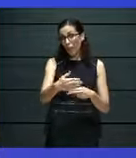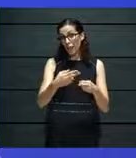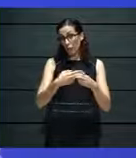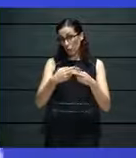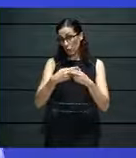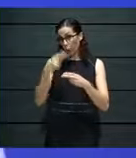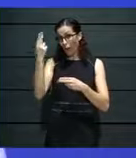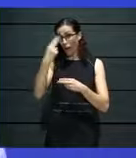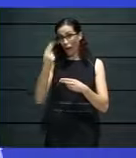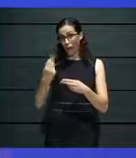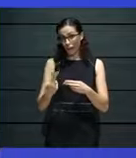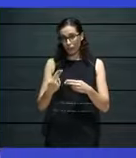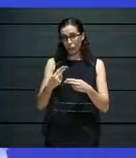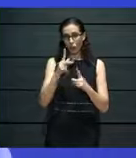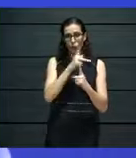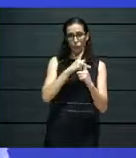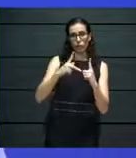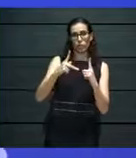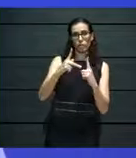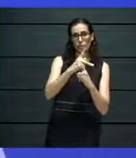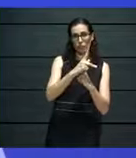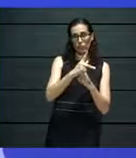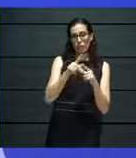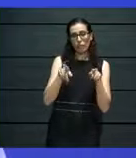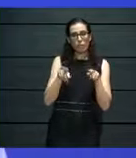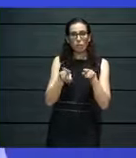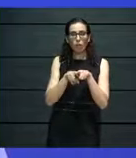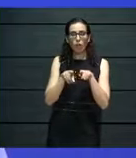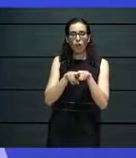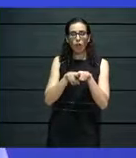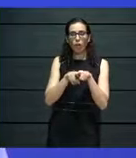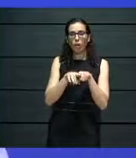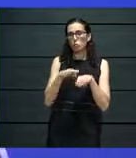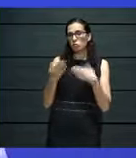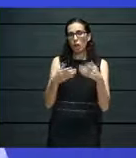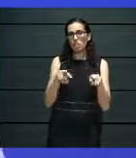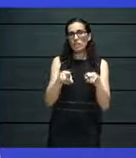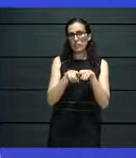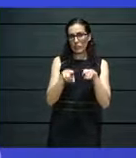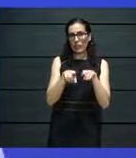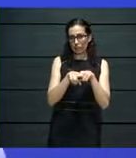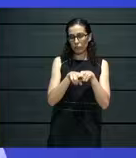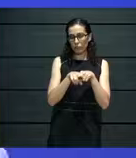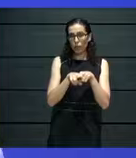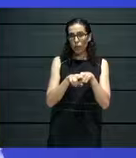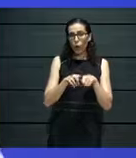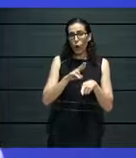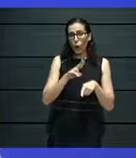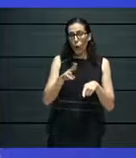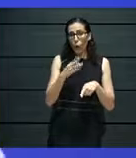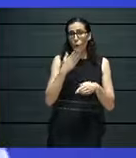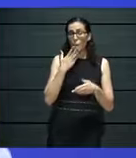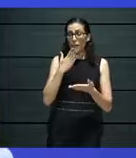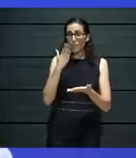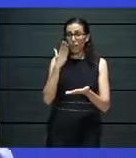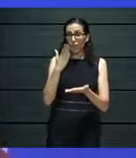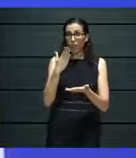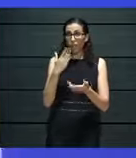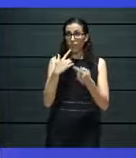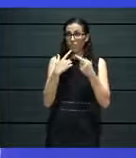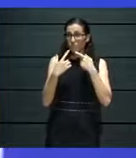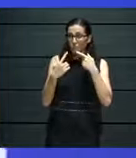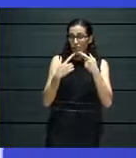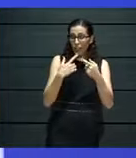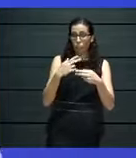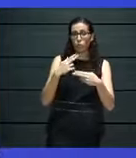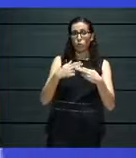culture as our common currency, as the lingua franca. However, making sure that when we talk and when